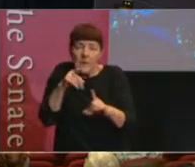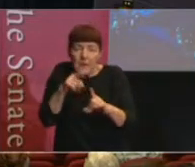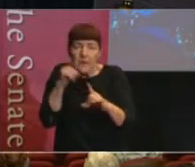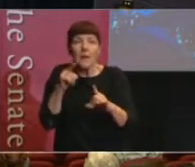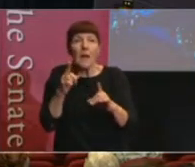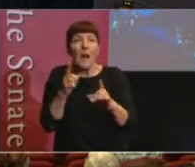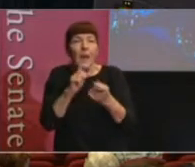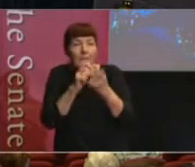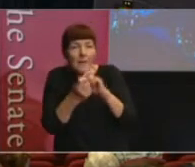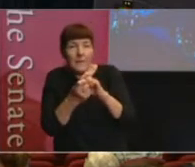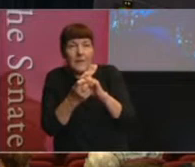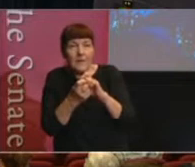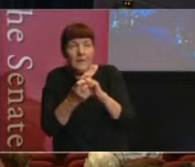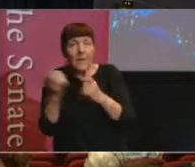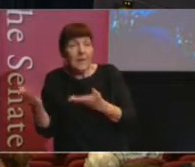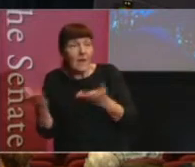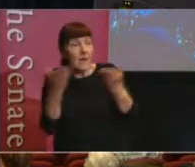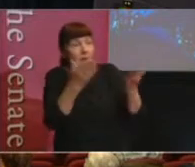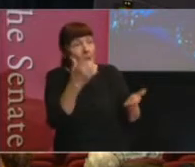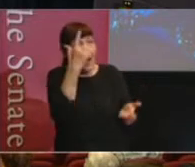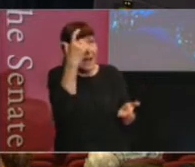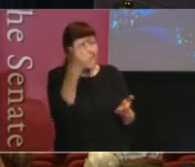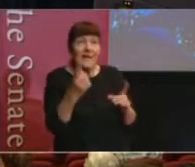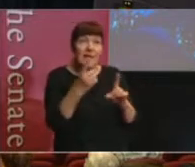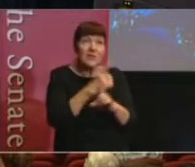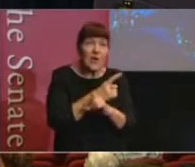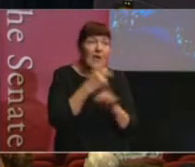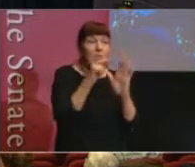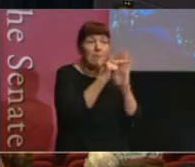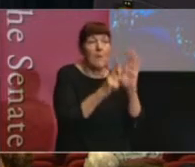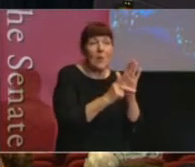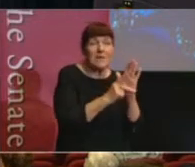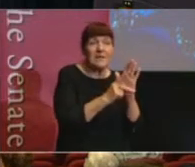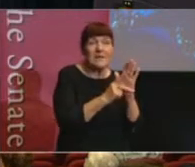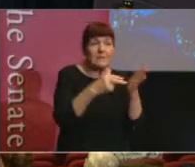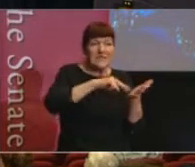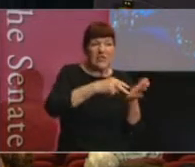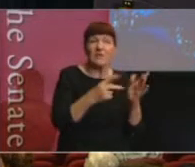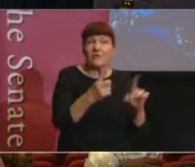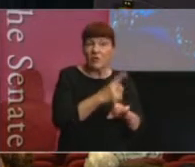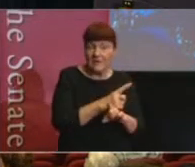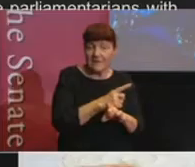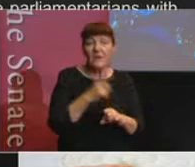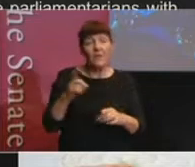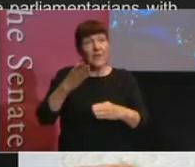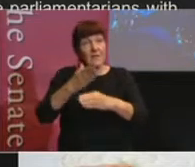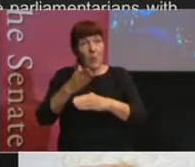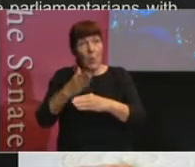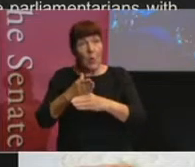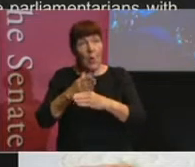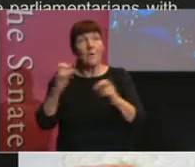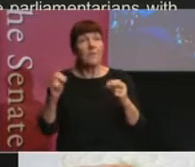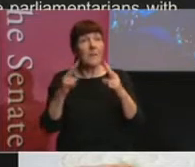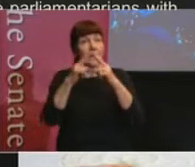They're suggesting an idea change or a policy position change. And this work of parliamentary committees is really